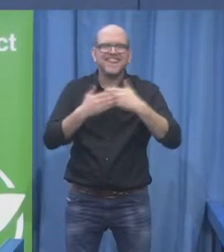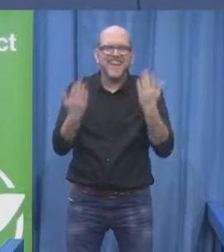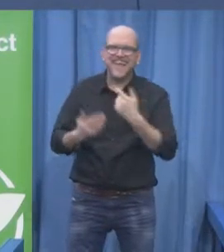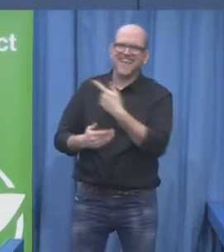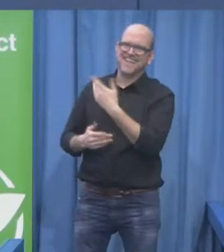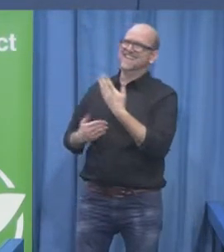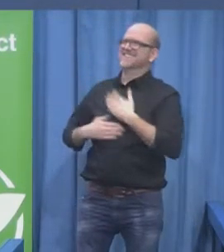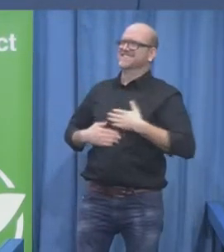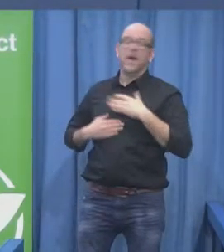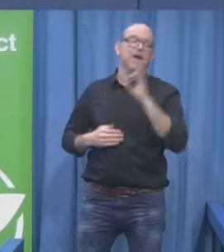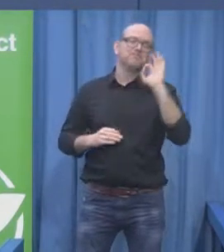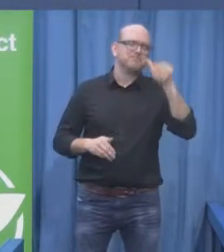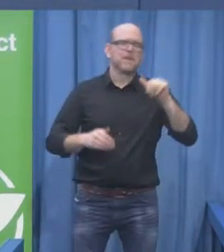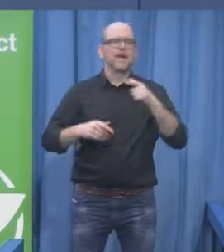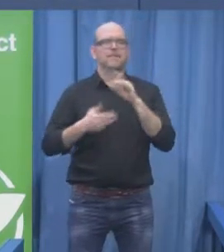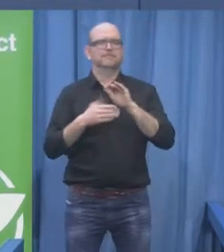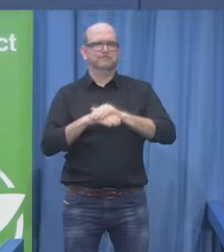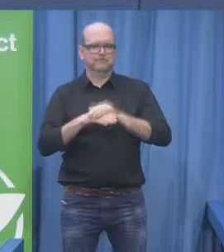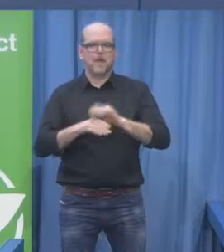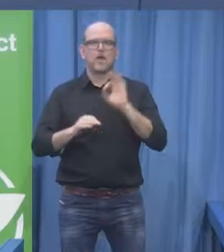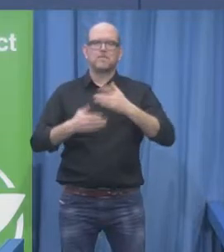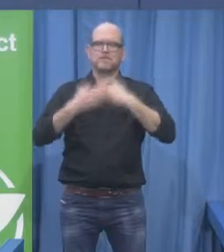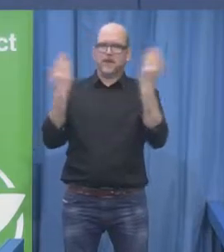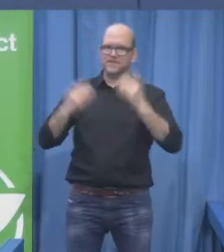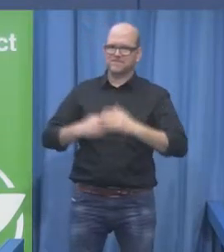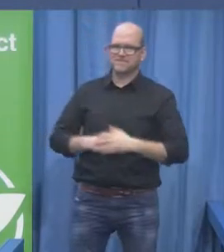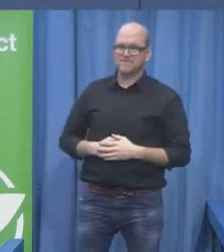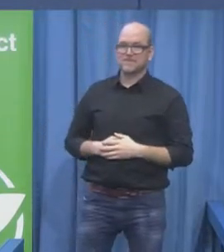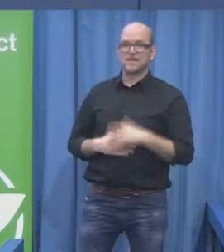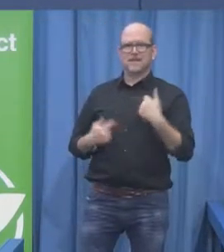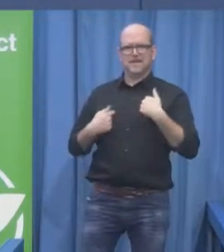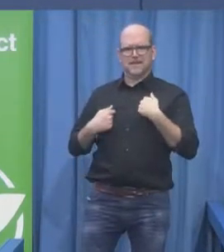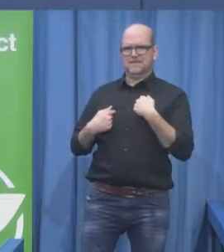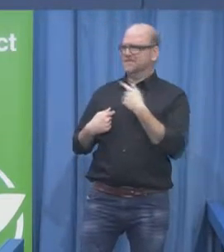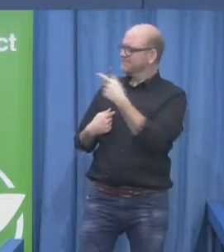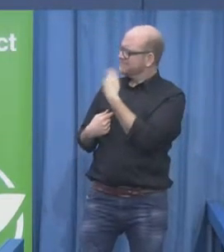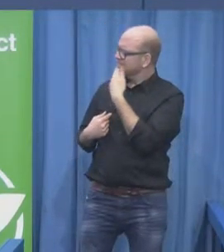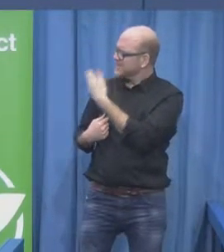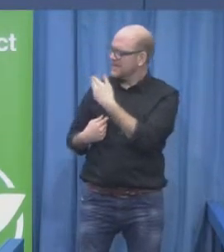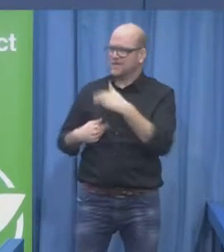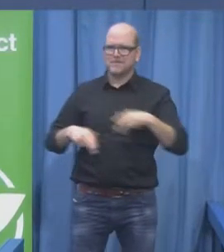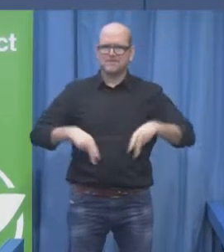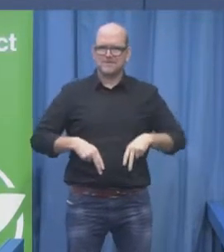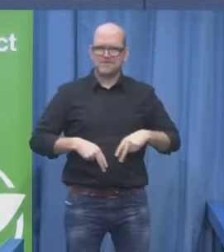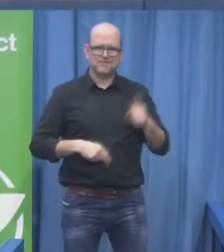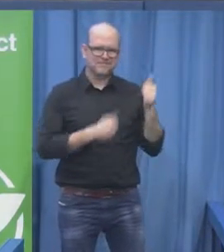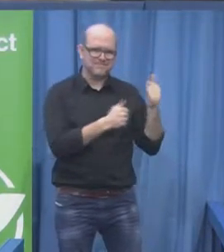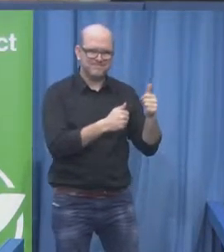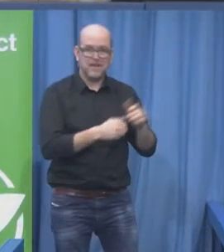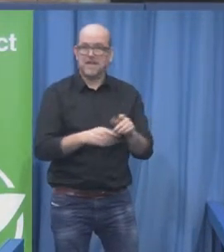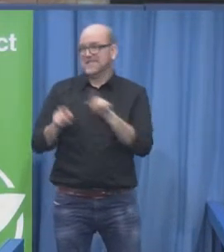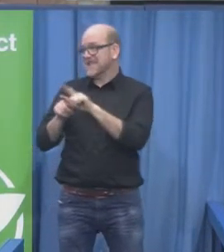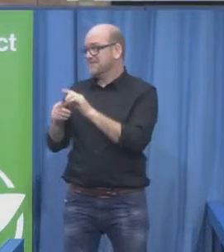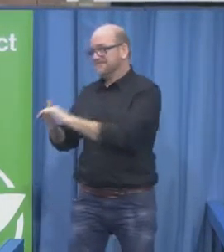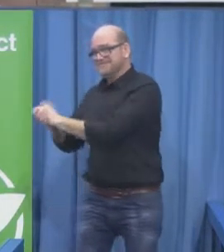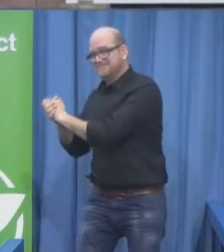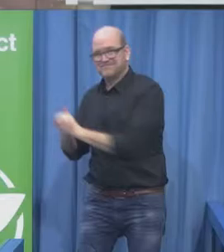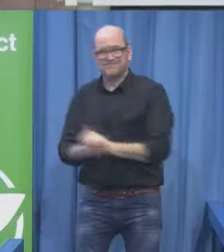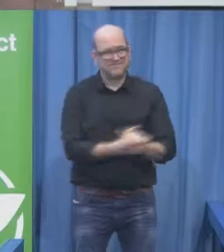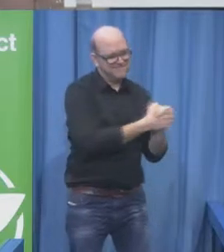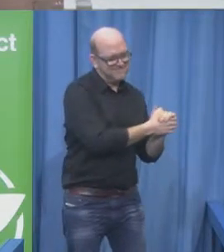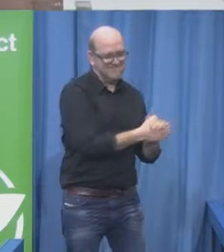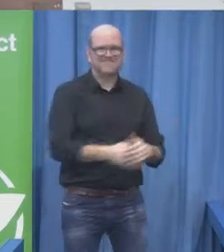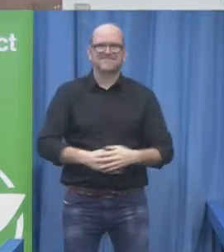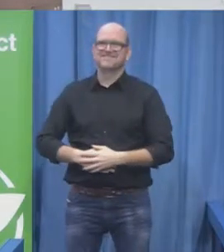Your Excellency Minister Stöger and then of course Mr. Essel as well